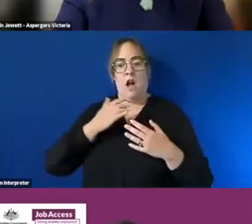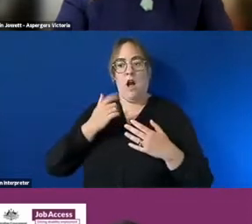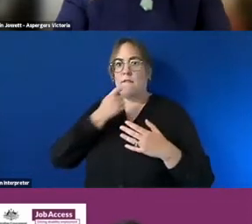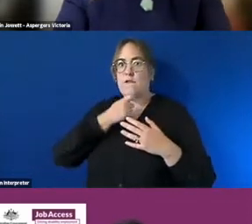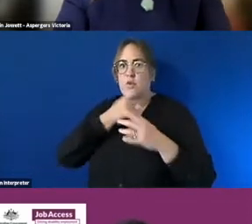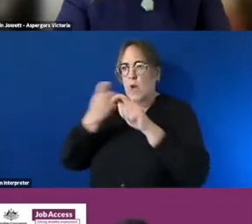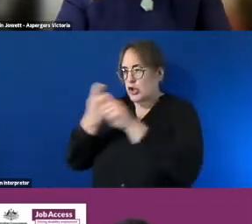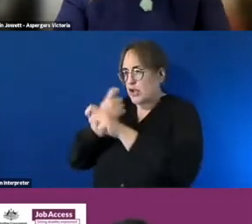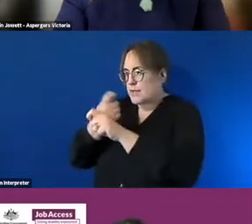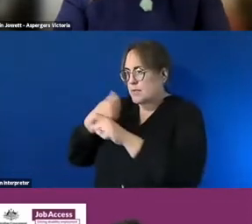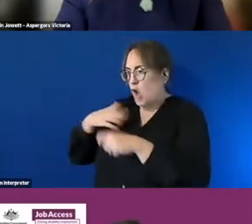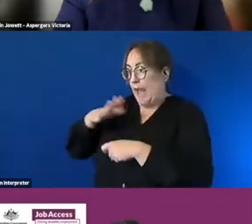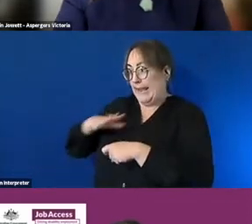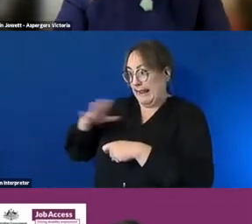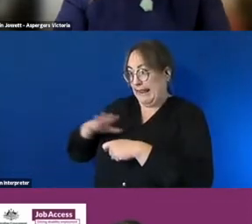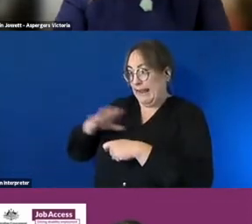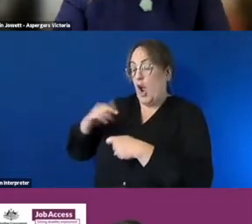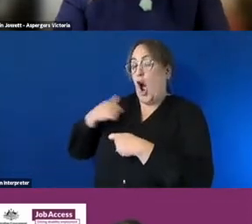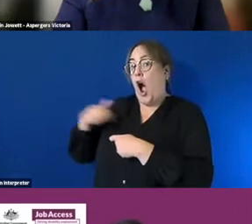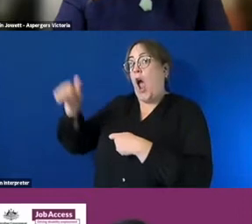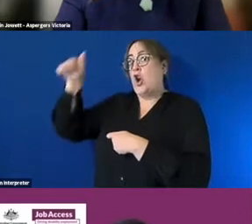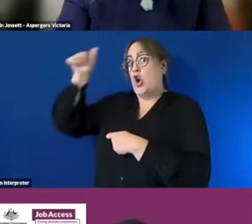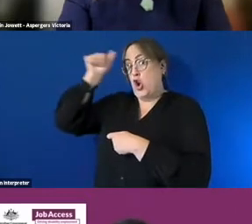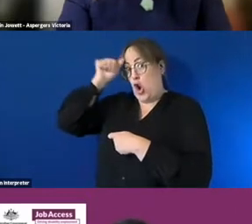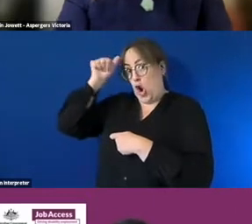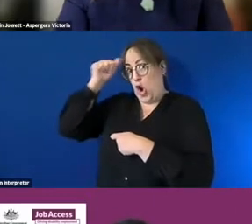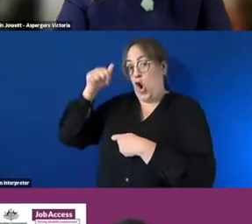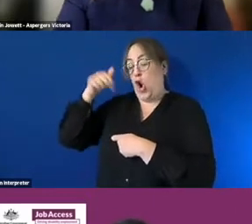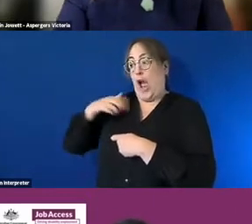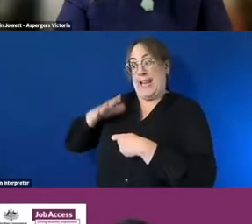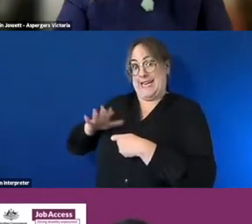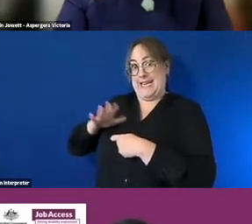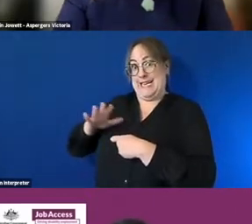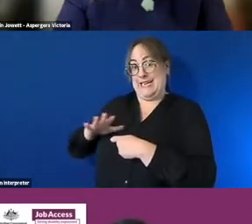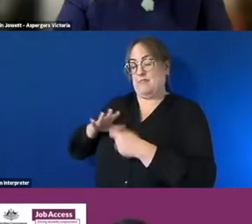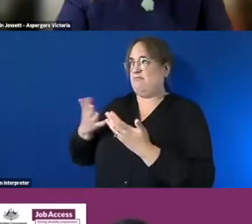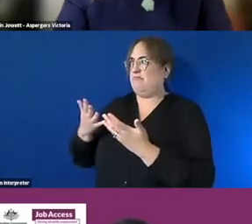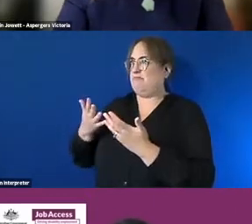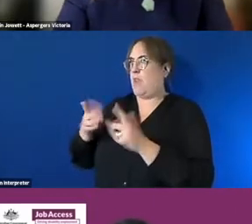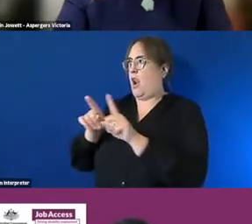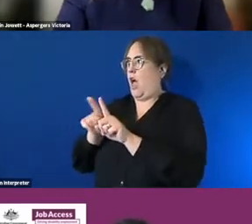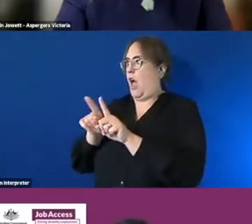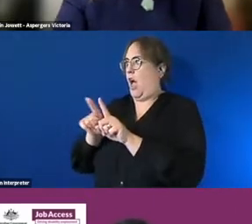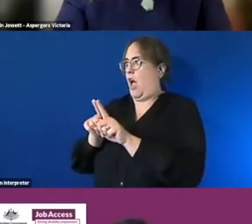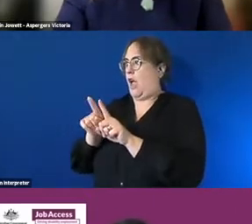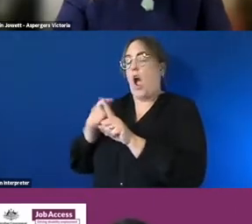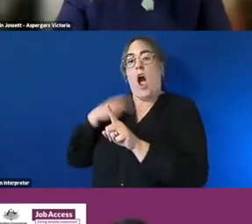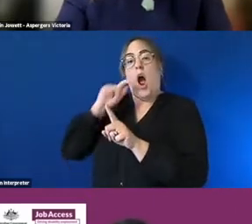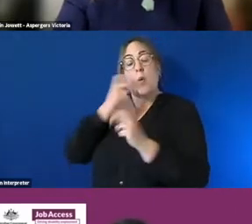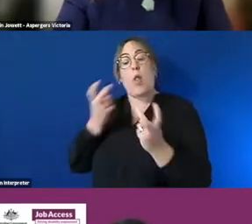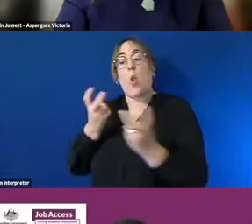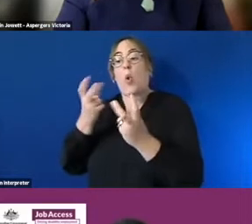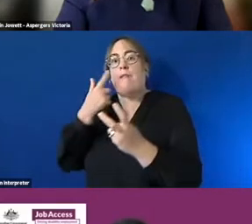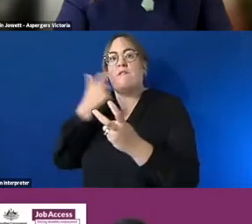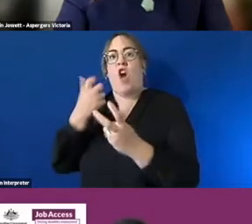known um that i need like certain things um so i've like um six i'll seek them out myself but other times